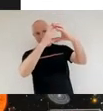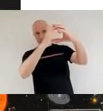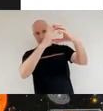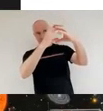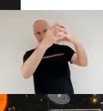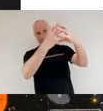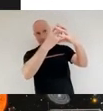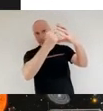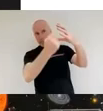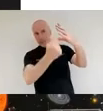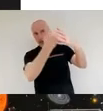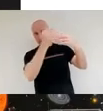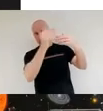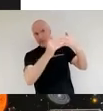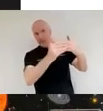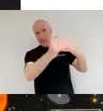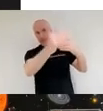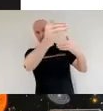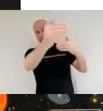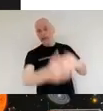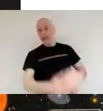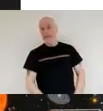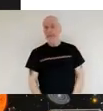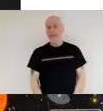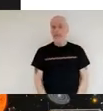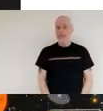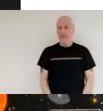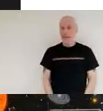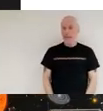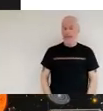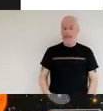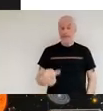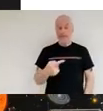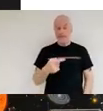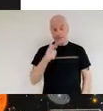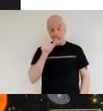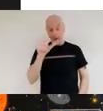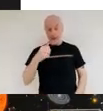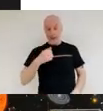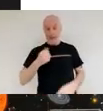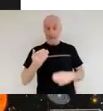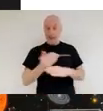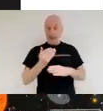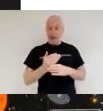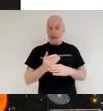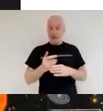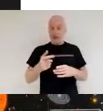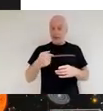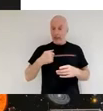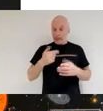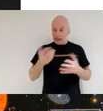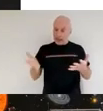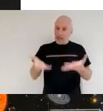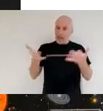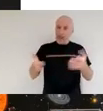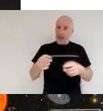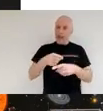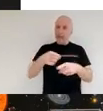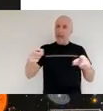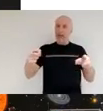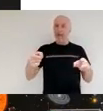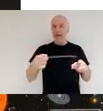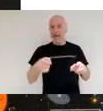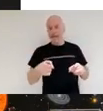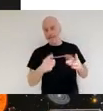and it's quite nice i've got quite a lot of toys that i get to play with as part of my job and one of my favorite ones is my infrared camera that we bought